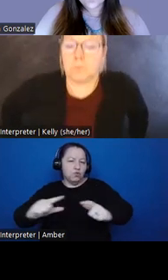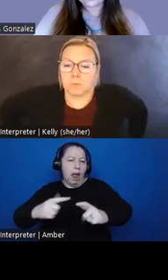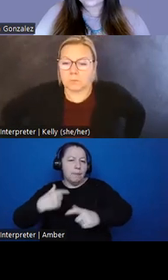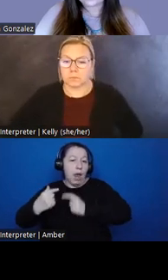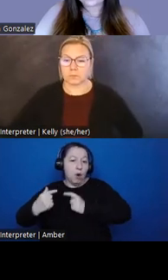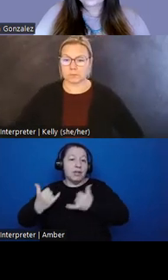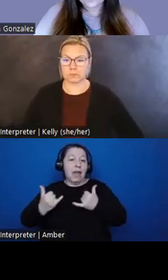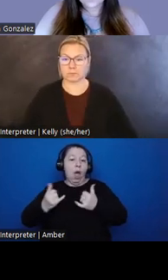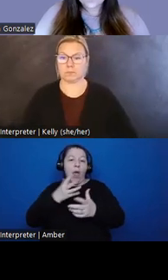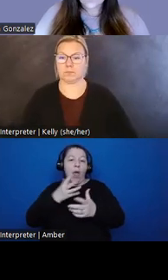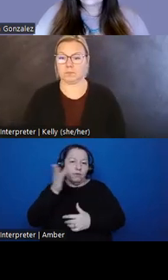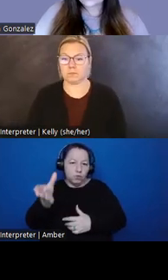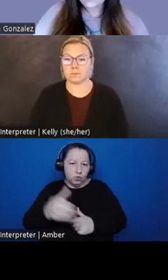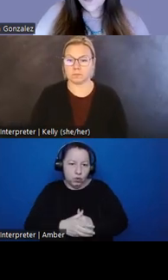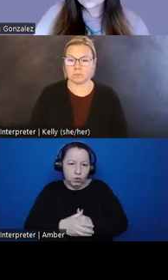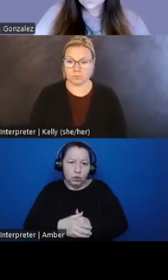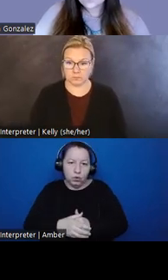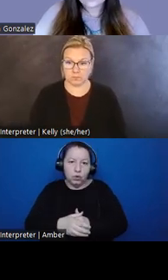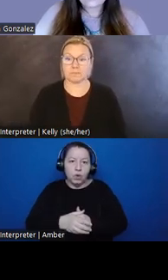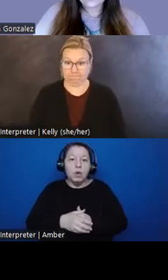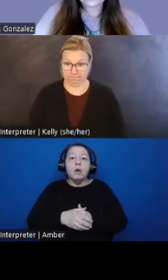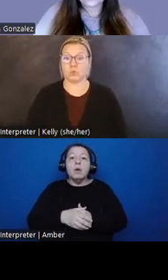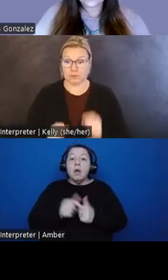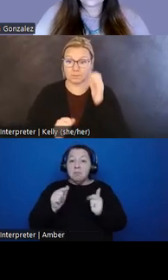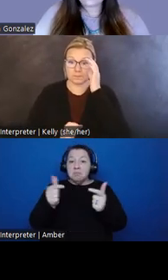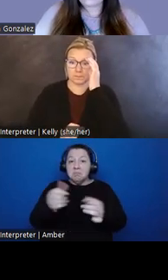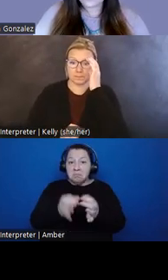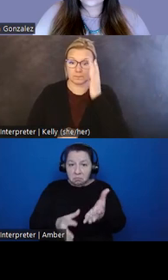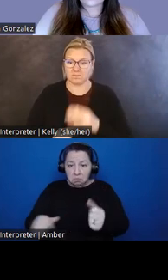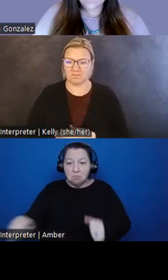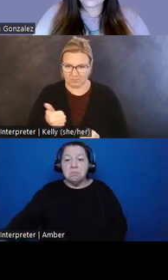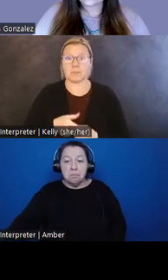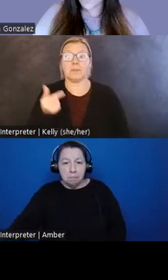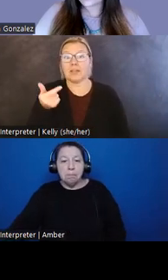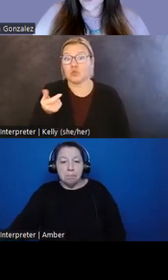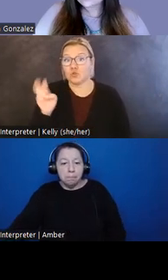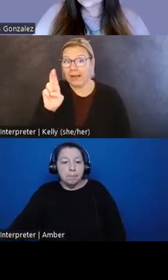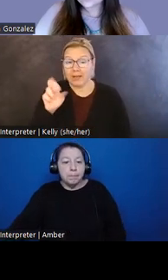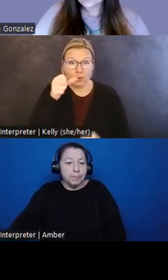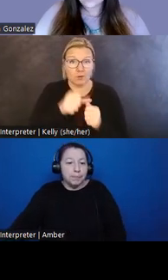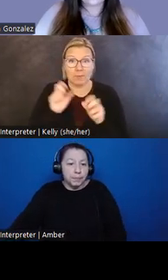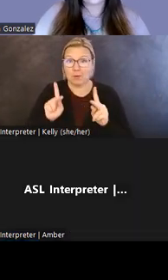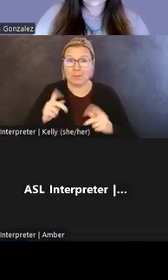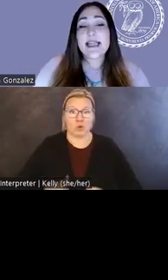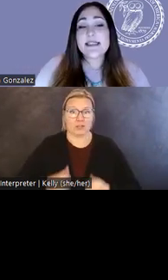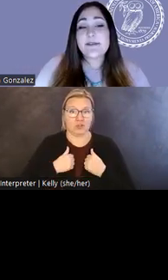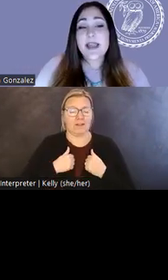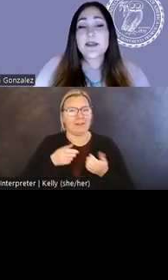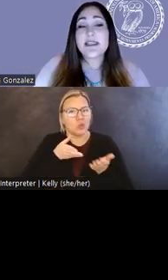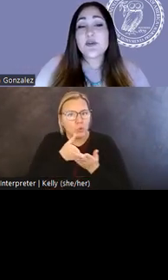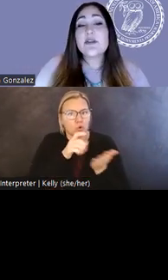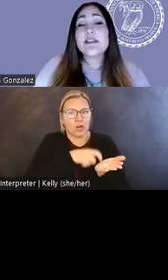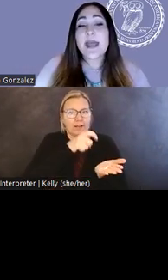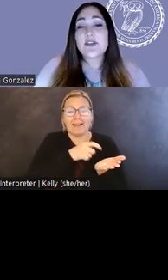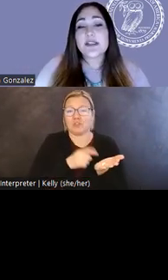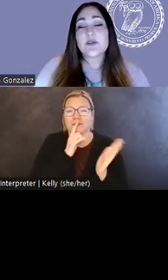future. At Grand Ronde, remembering survivance through archaeology involves identifying